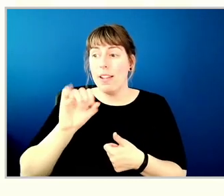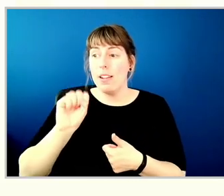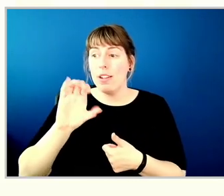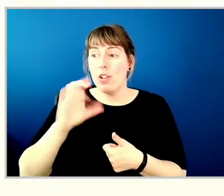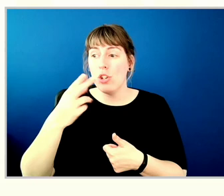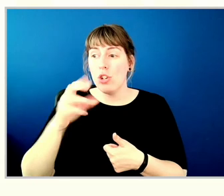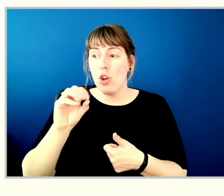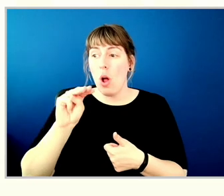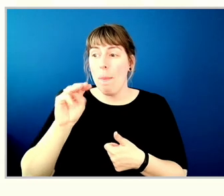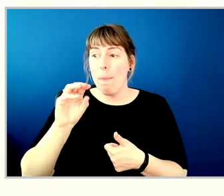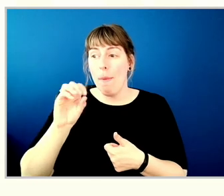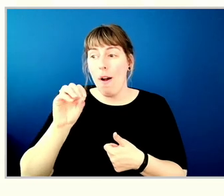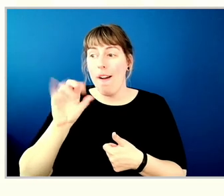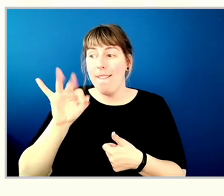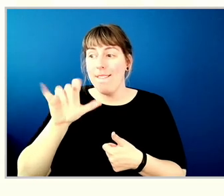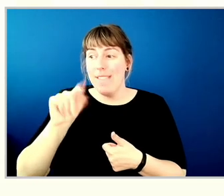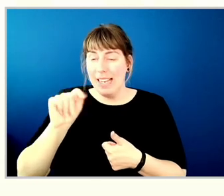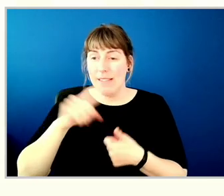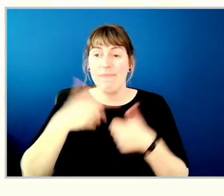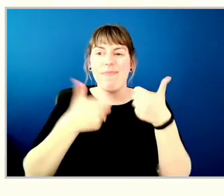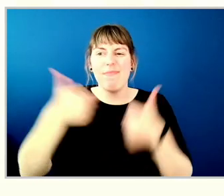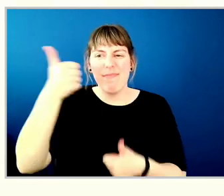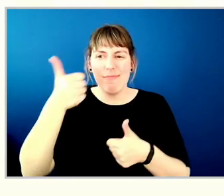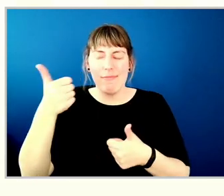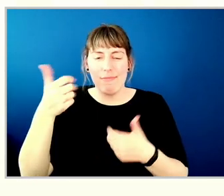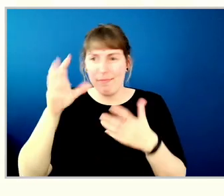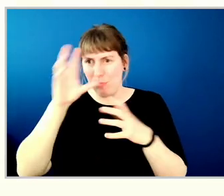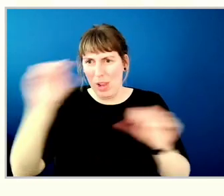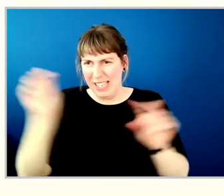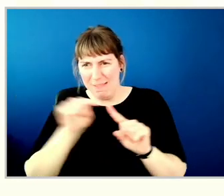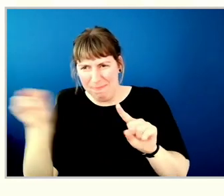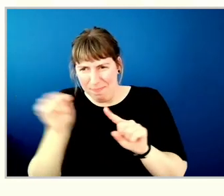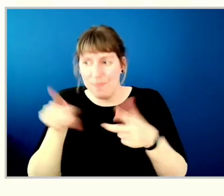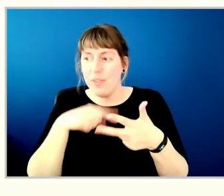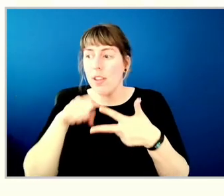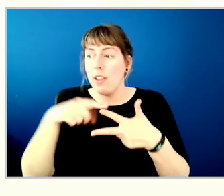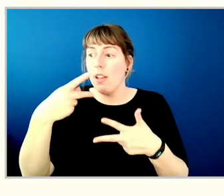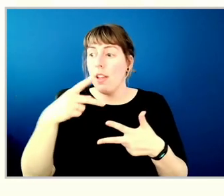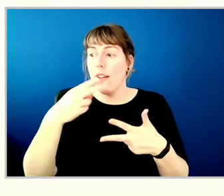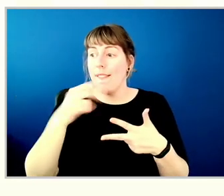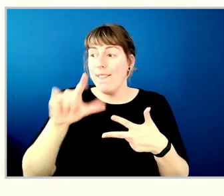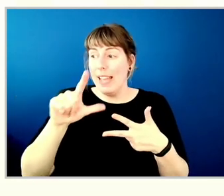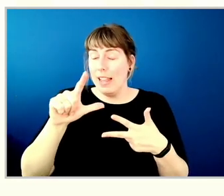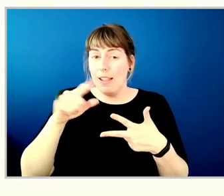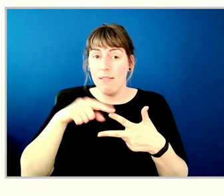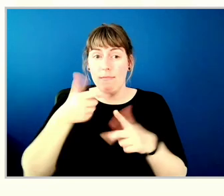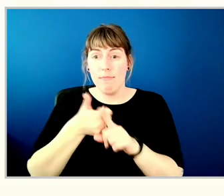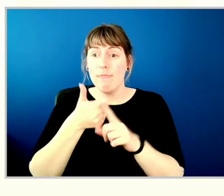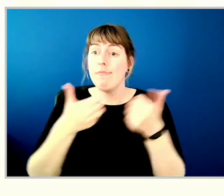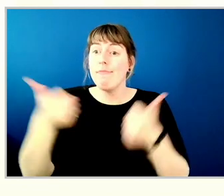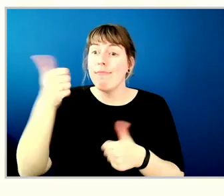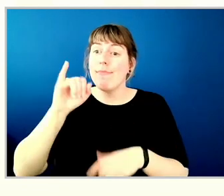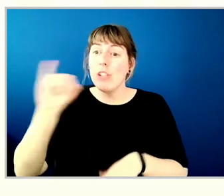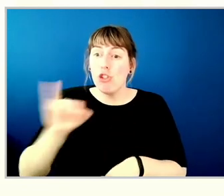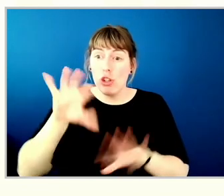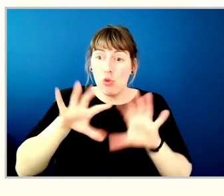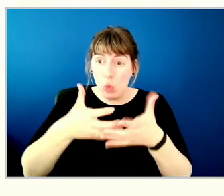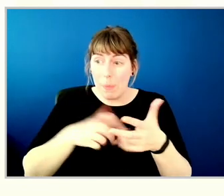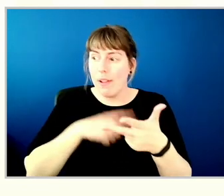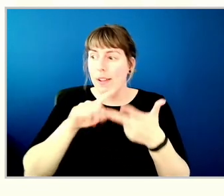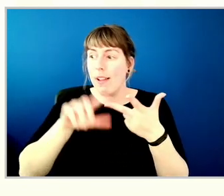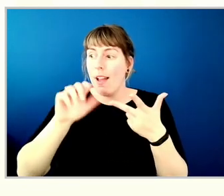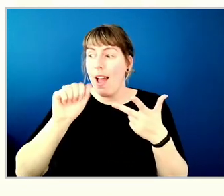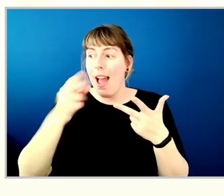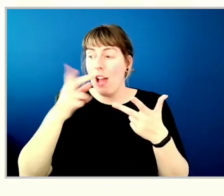Strategic Strategist, PSM Ventures, Inc., Phil Bowden, Board Director, the Cooperators Insurance Group, Ashley Dhaliwal,